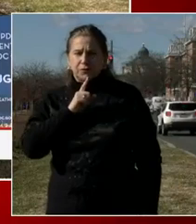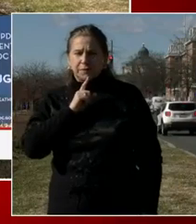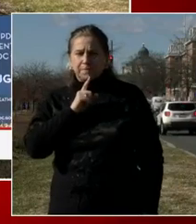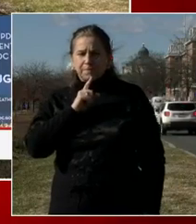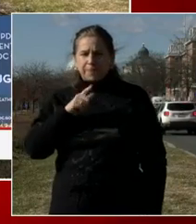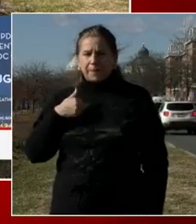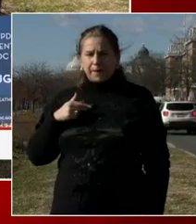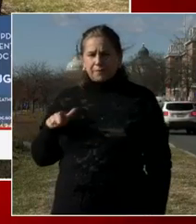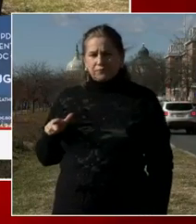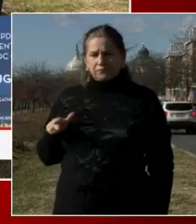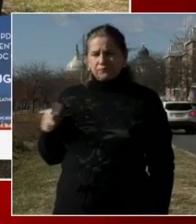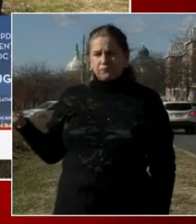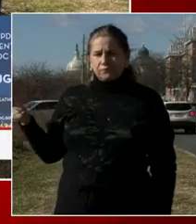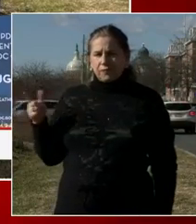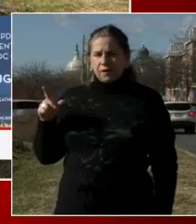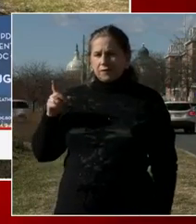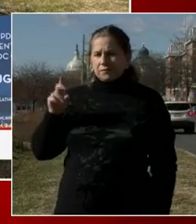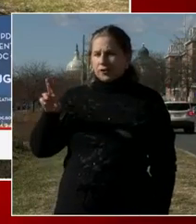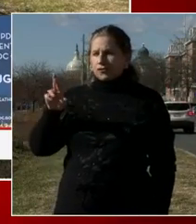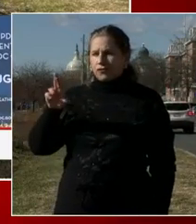and Chief Conti.